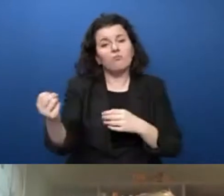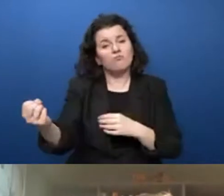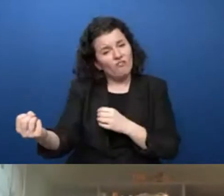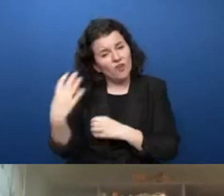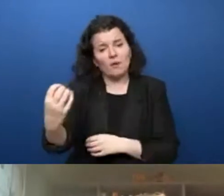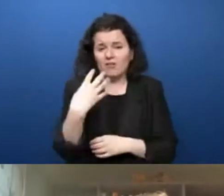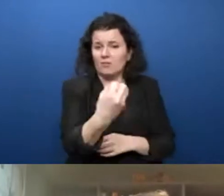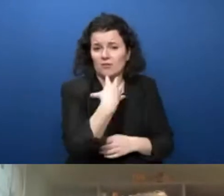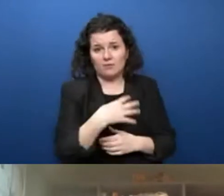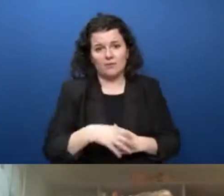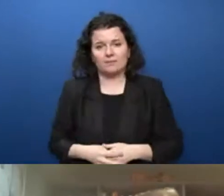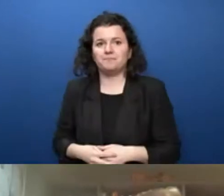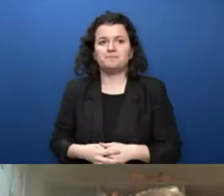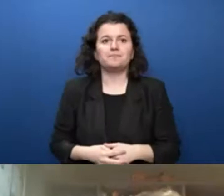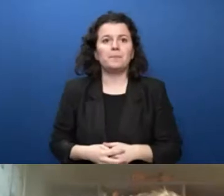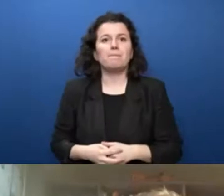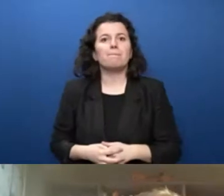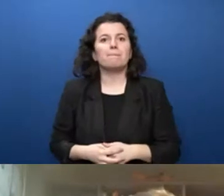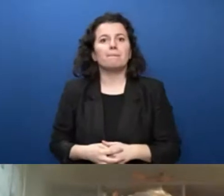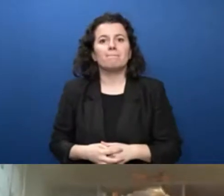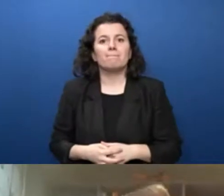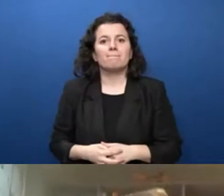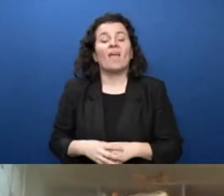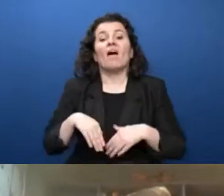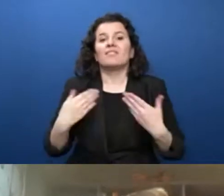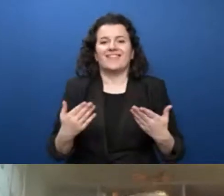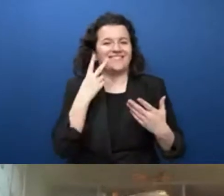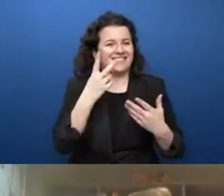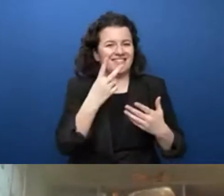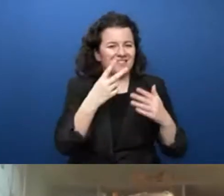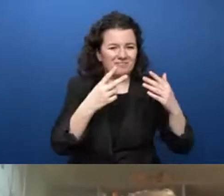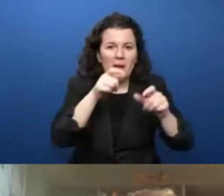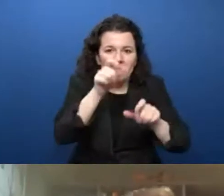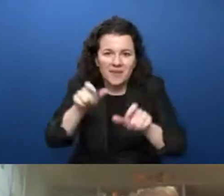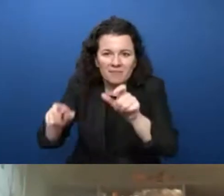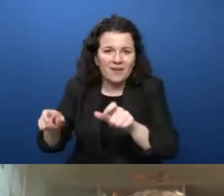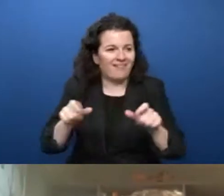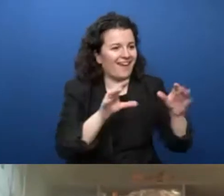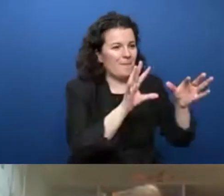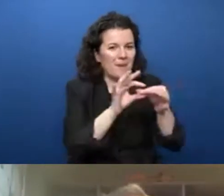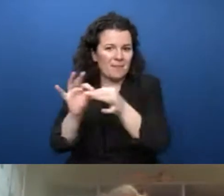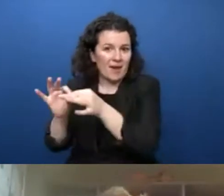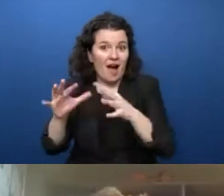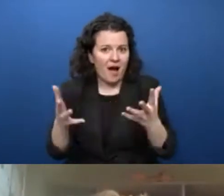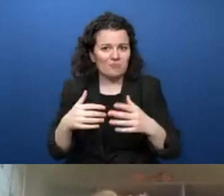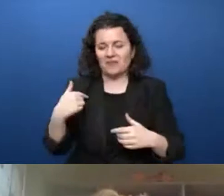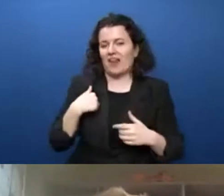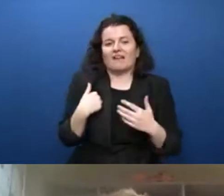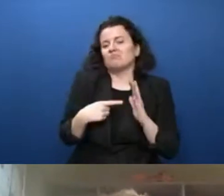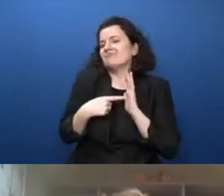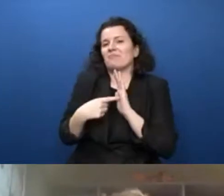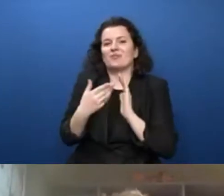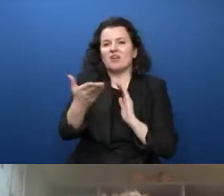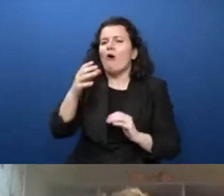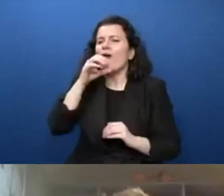changing society. You were talking a bit about the older generation, I still count myself as a young man, I hope to anyway, but unless all of us